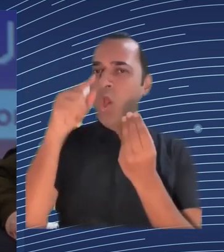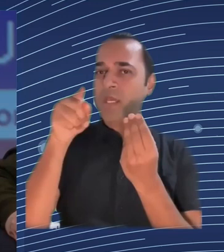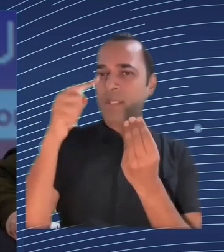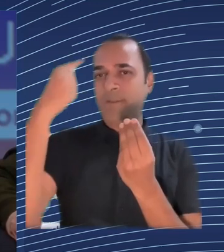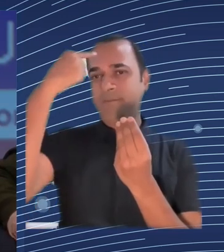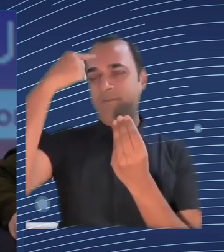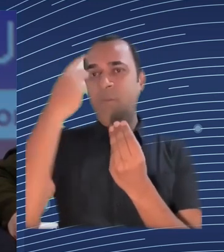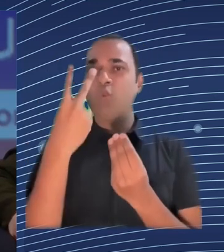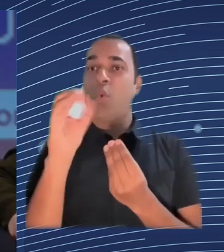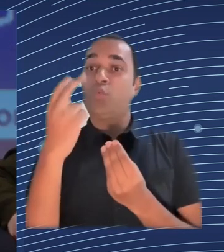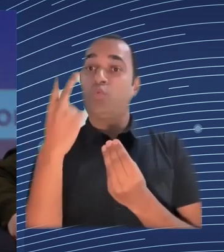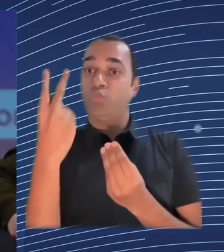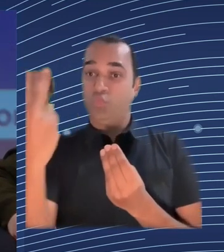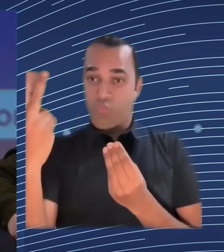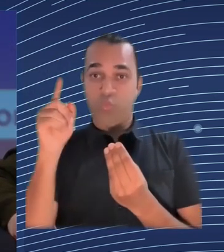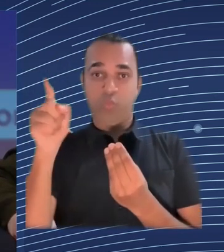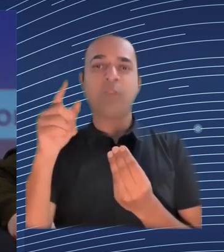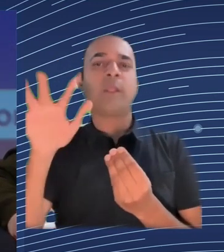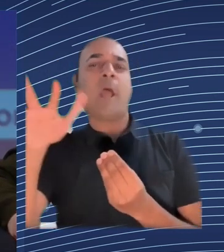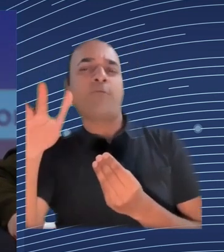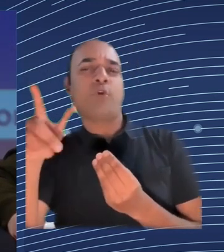but it's something that they themselves are driving